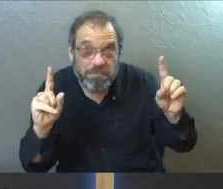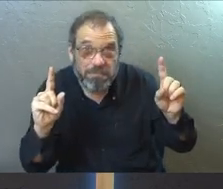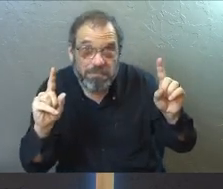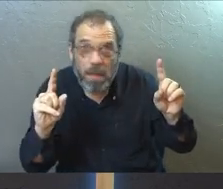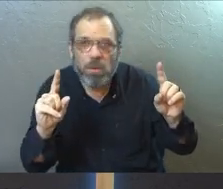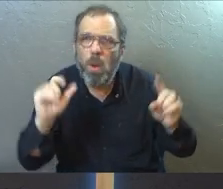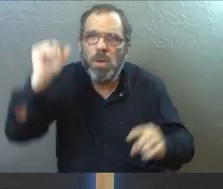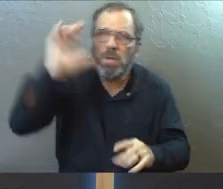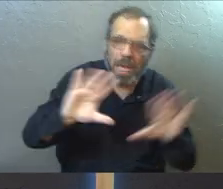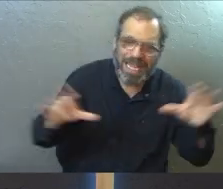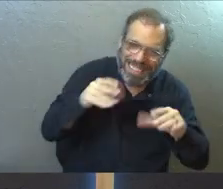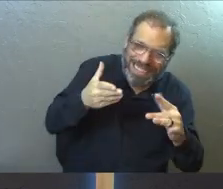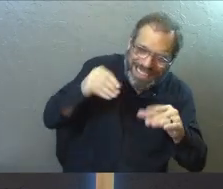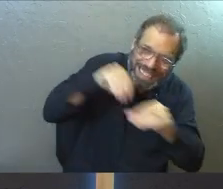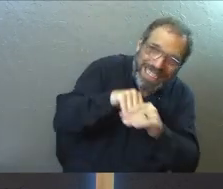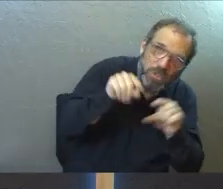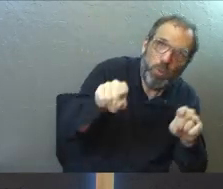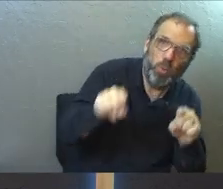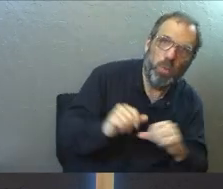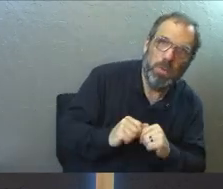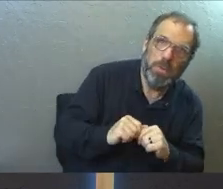It's done by God in you.